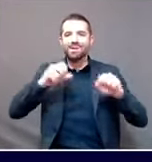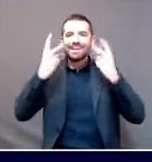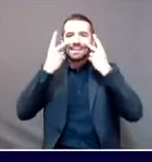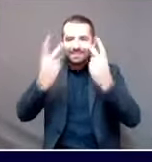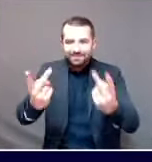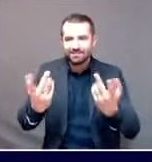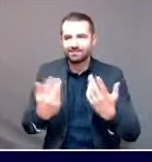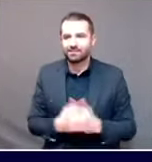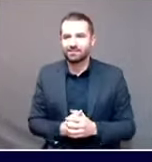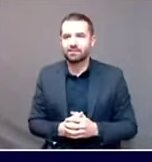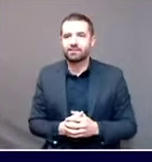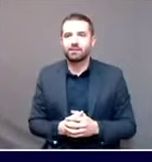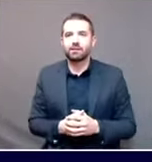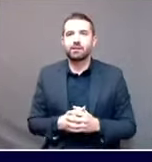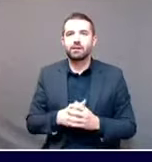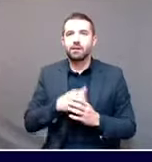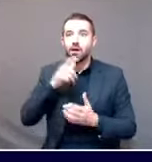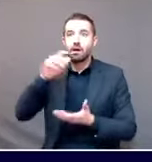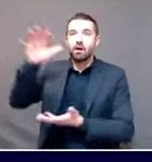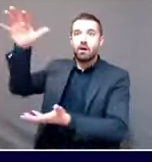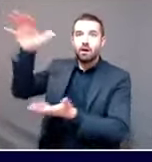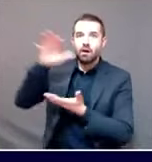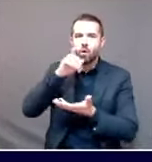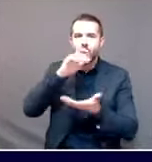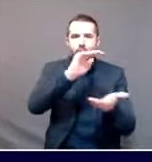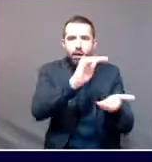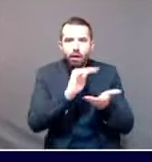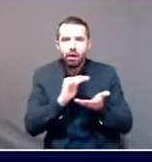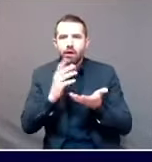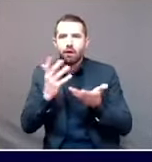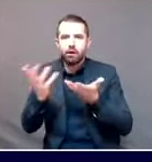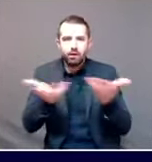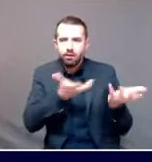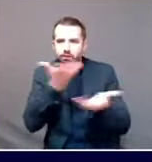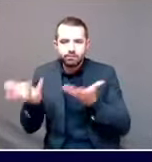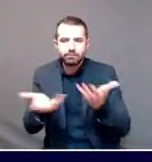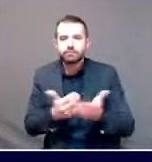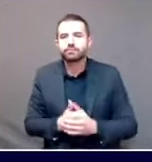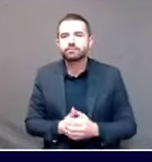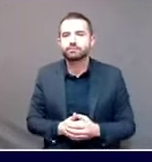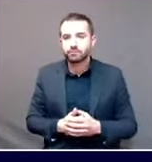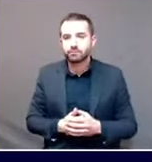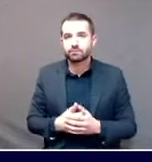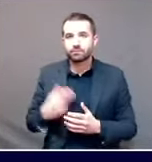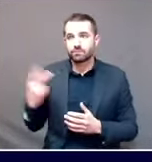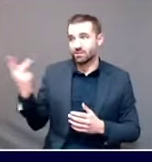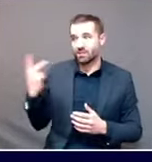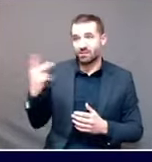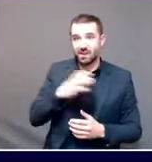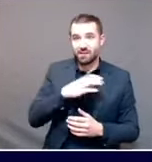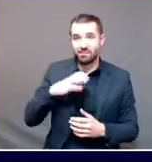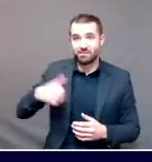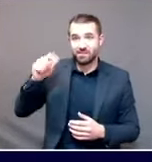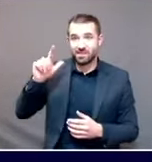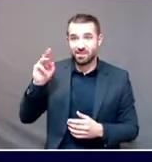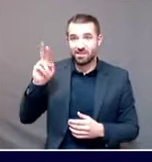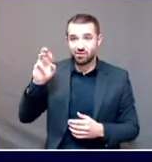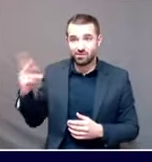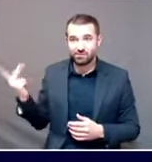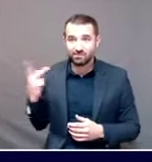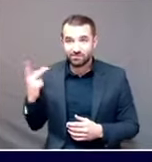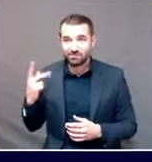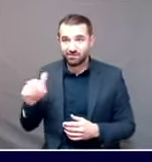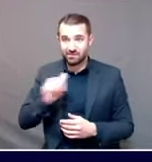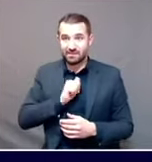so we can focus our questions that way. But for us, I think for Commissioner Lambrew and I, the first step of that is asking tough questions on